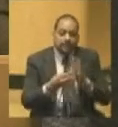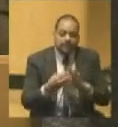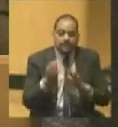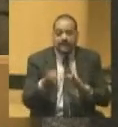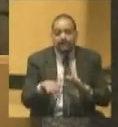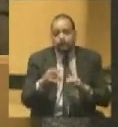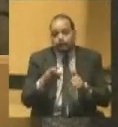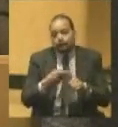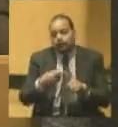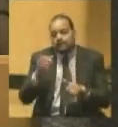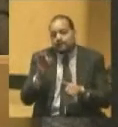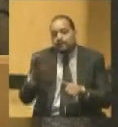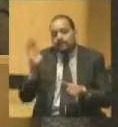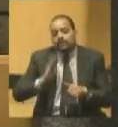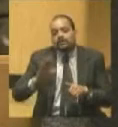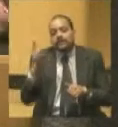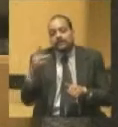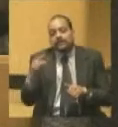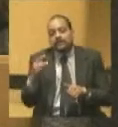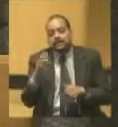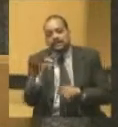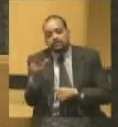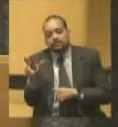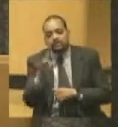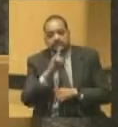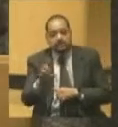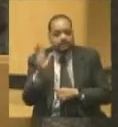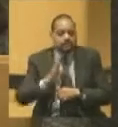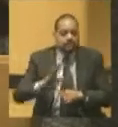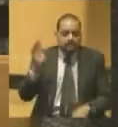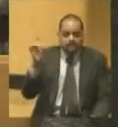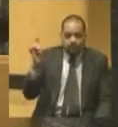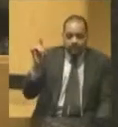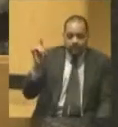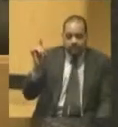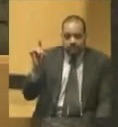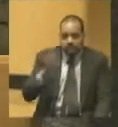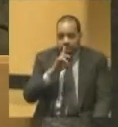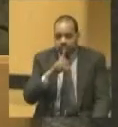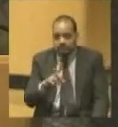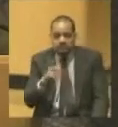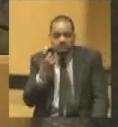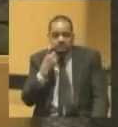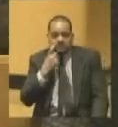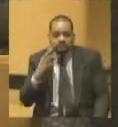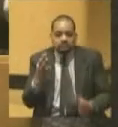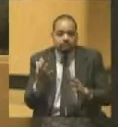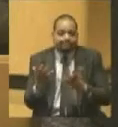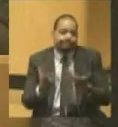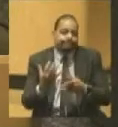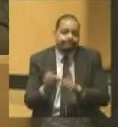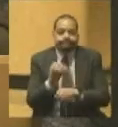1863. And at that time, the Democrats were savoring their recent victories in what